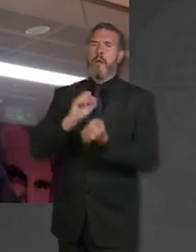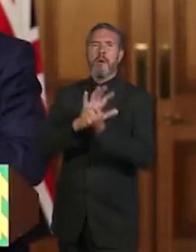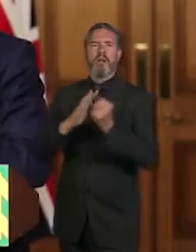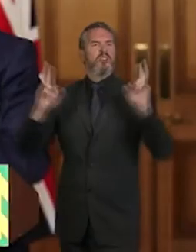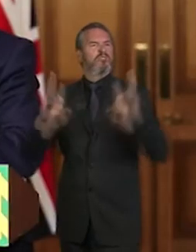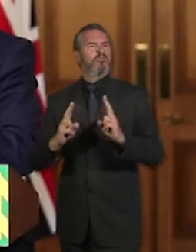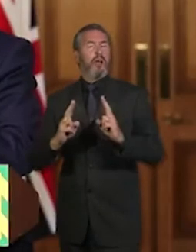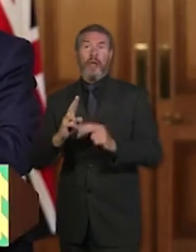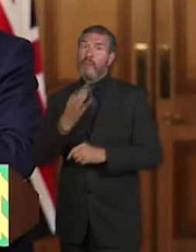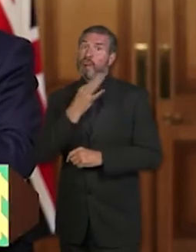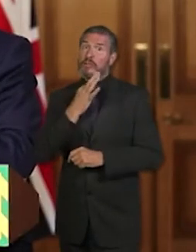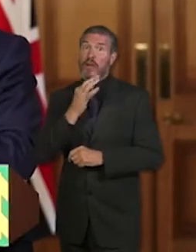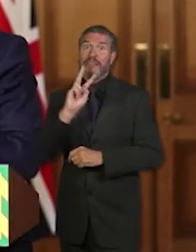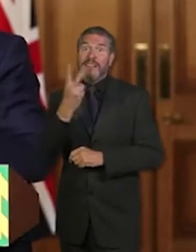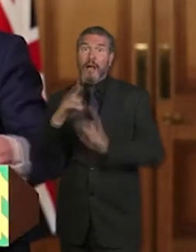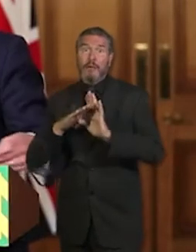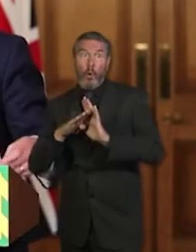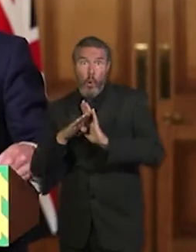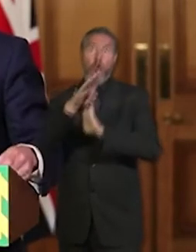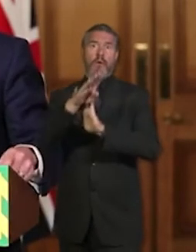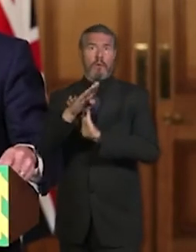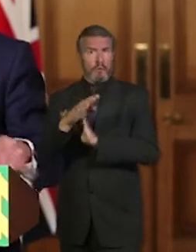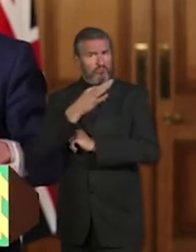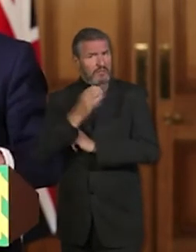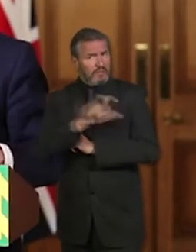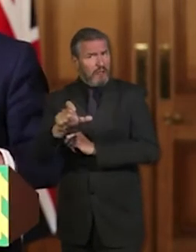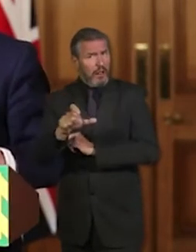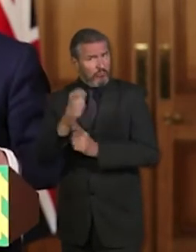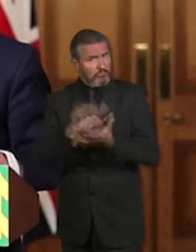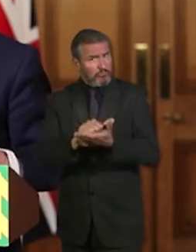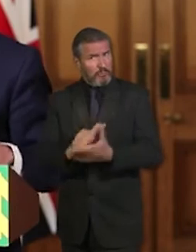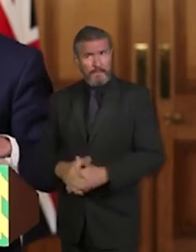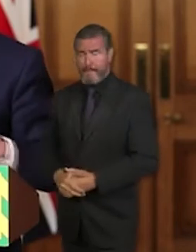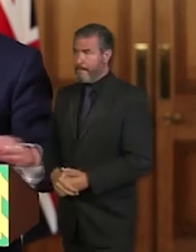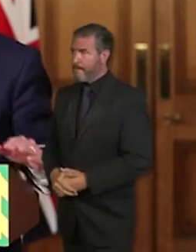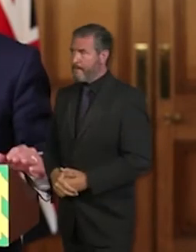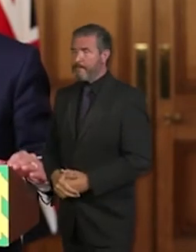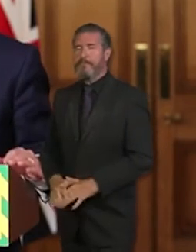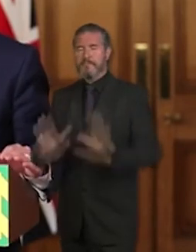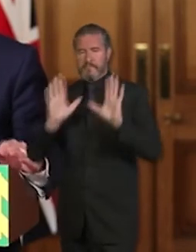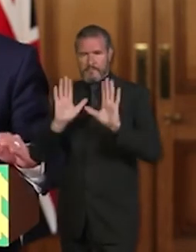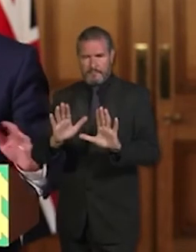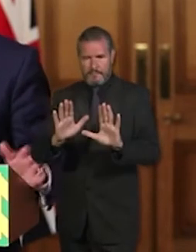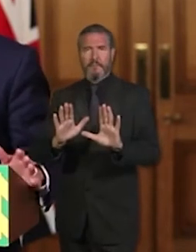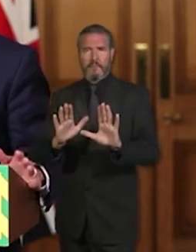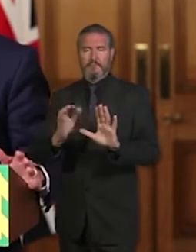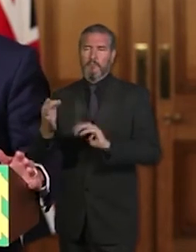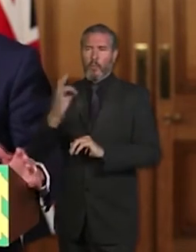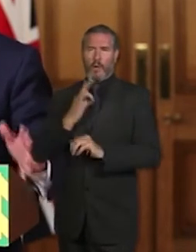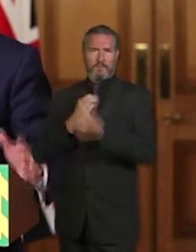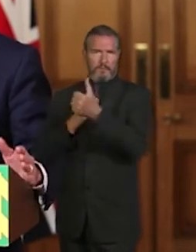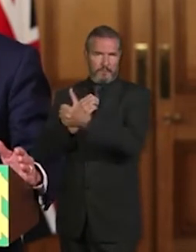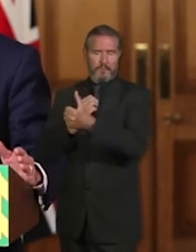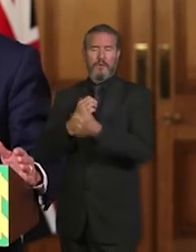Thank you very much, Hugh. I think it's important to look at all the figures and all of the information